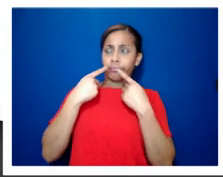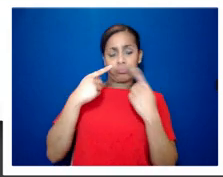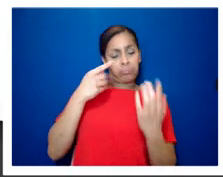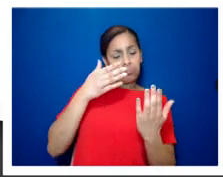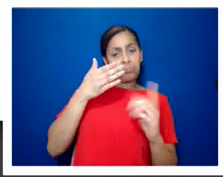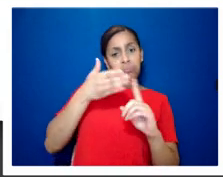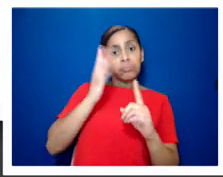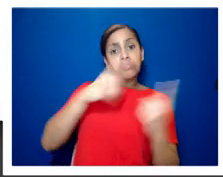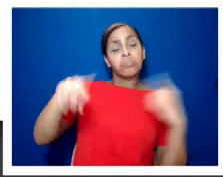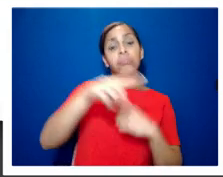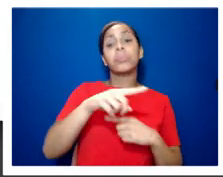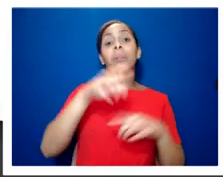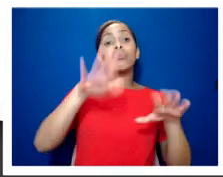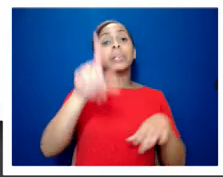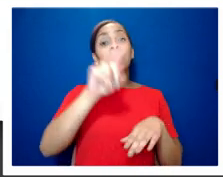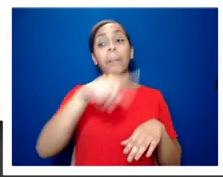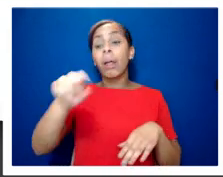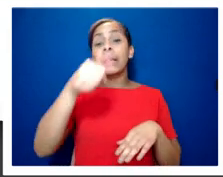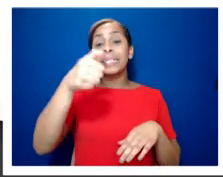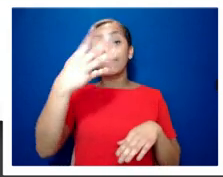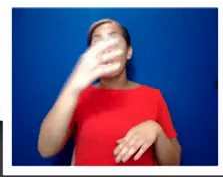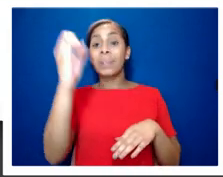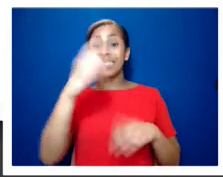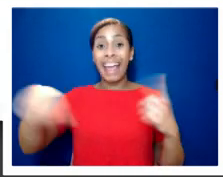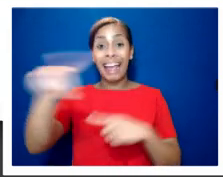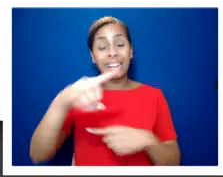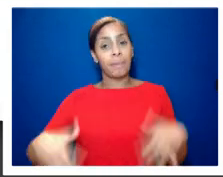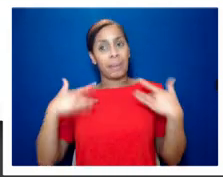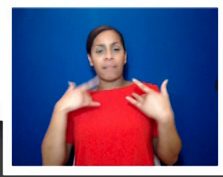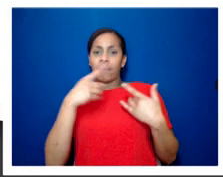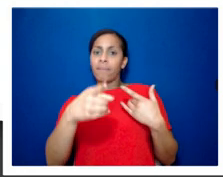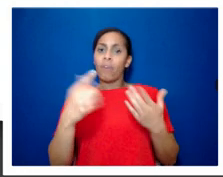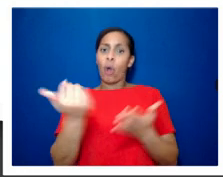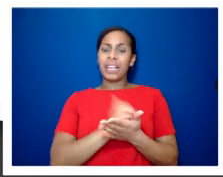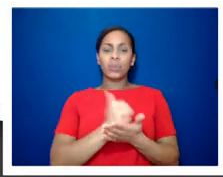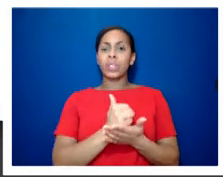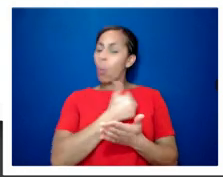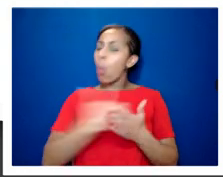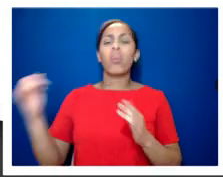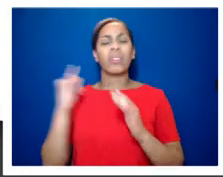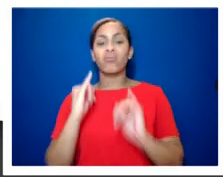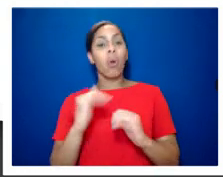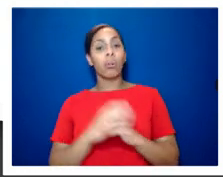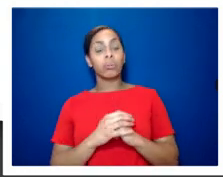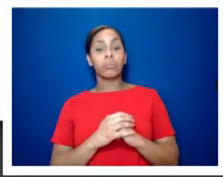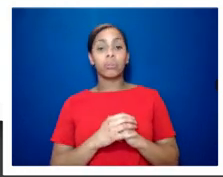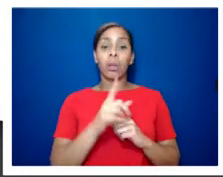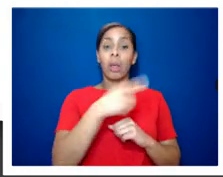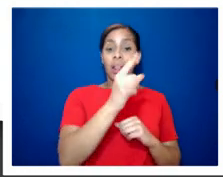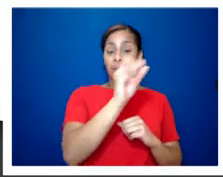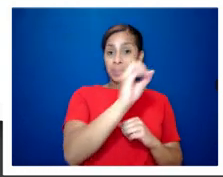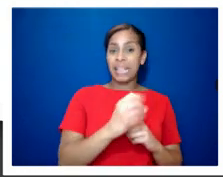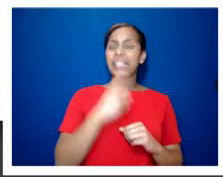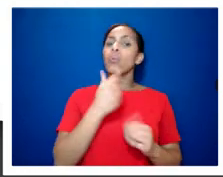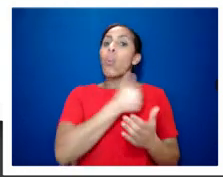british people thought that homosexuality was always wrong and another 11 thought it was sometimes wrong that's a lot of